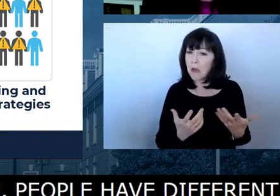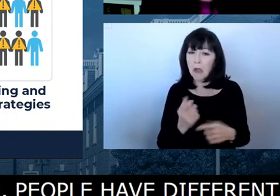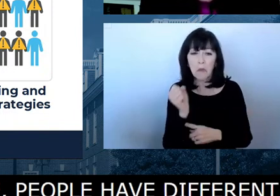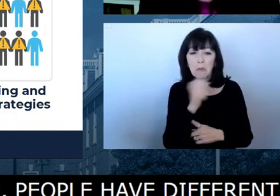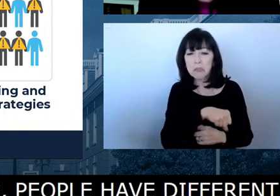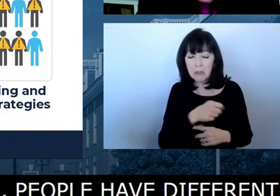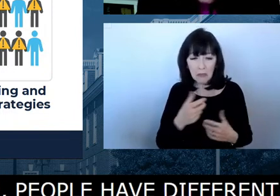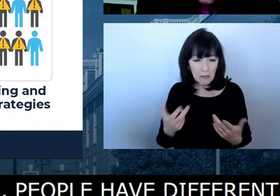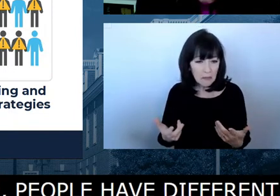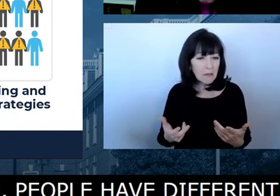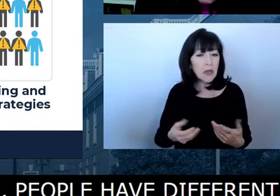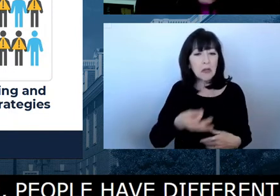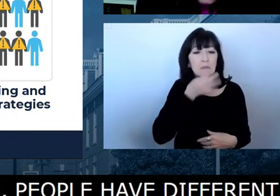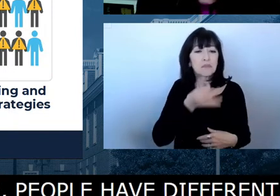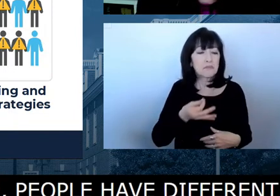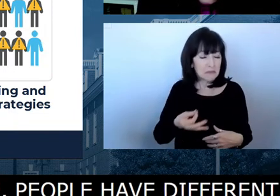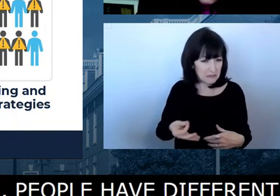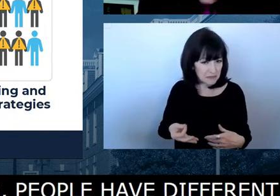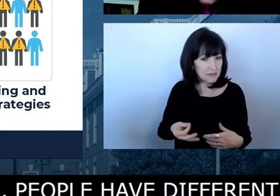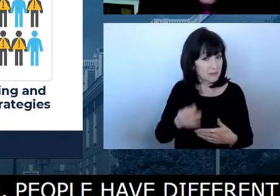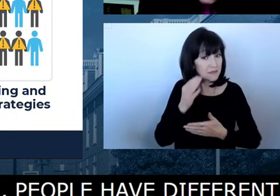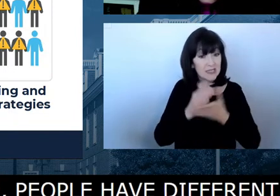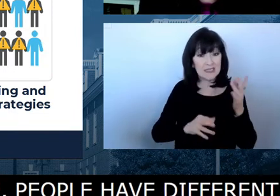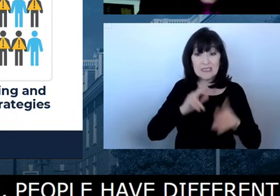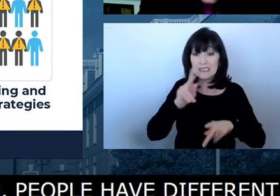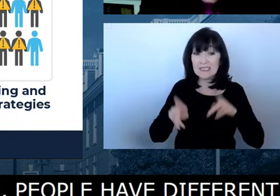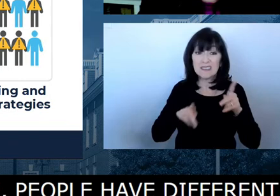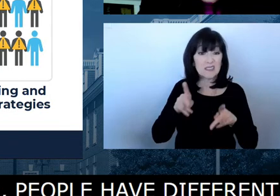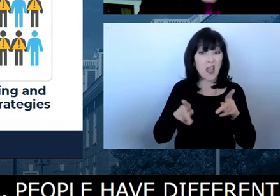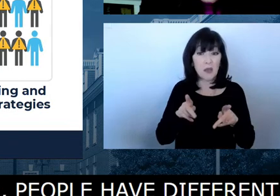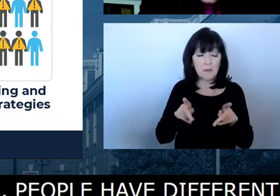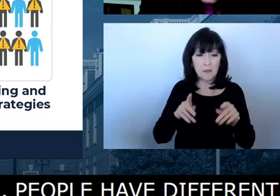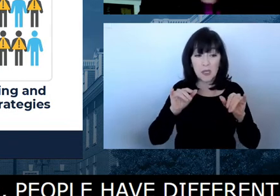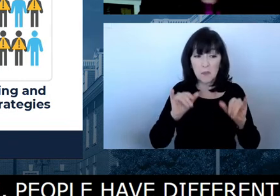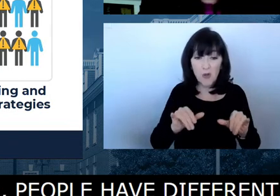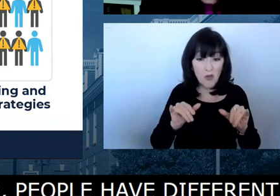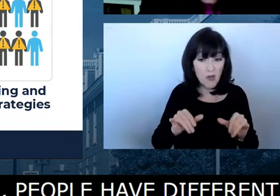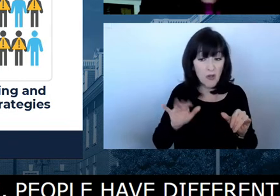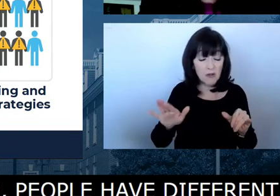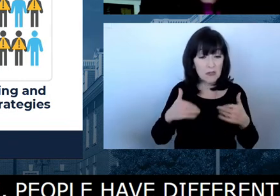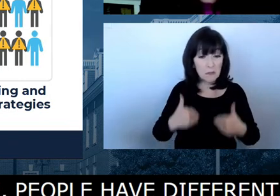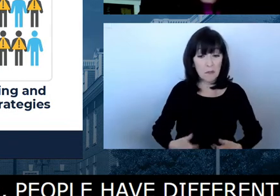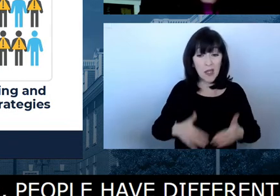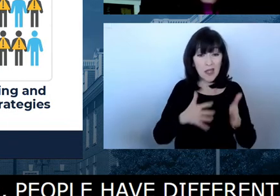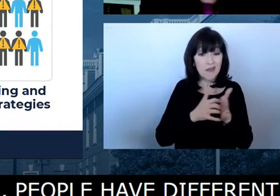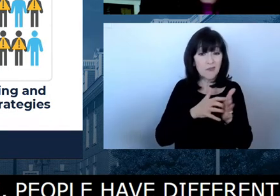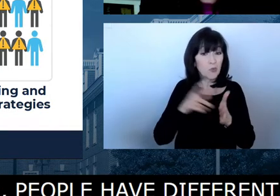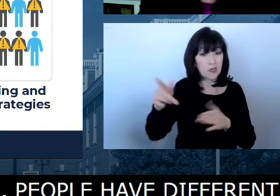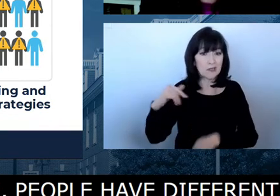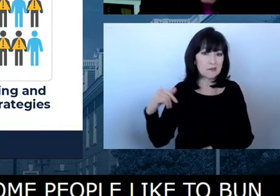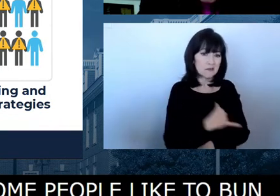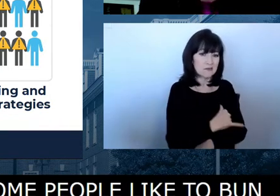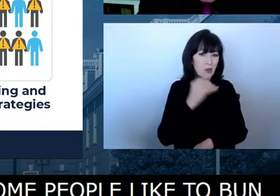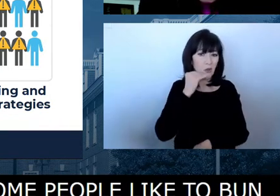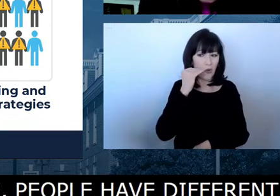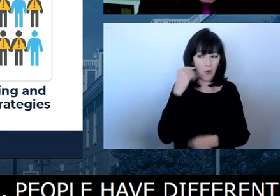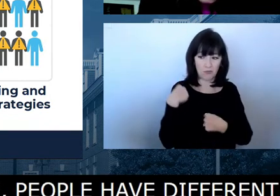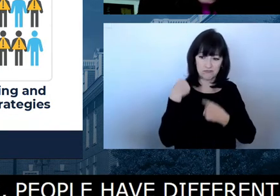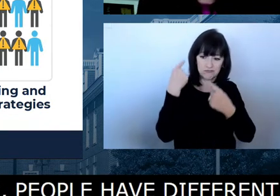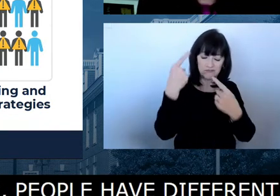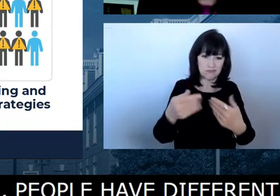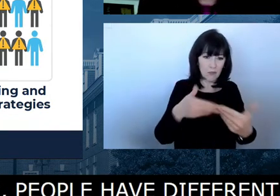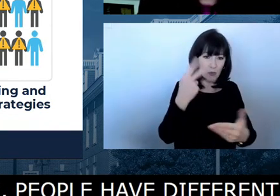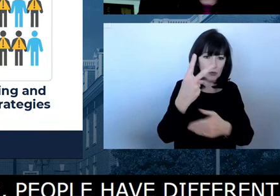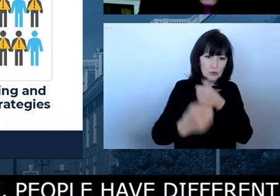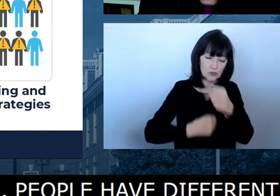over the last two years. Um, and most importantly, our response is going to have to ebb and flow with the virus itself. Um,